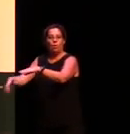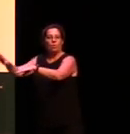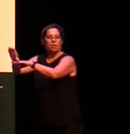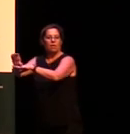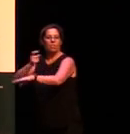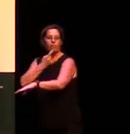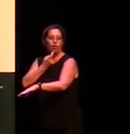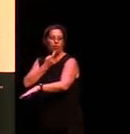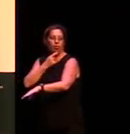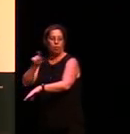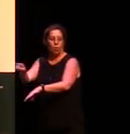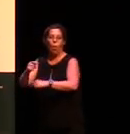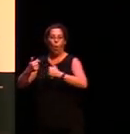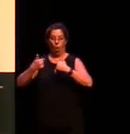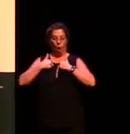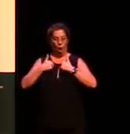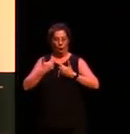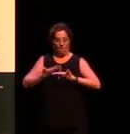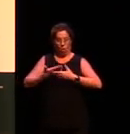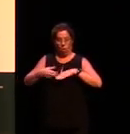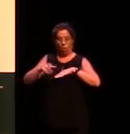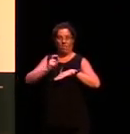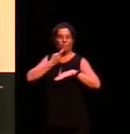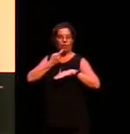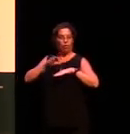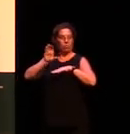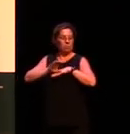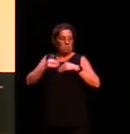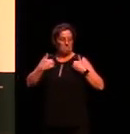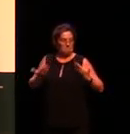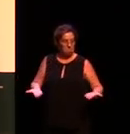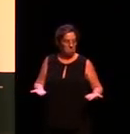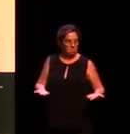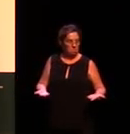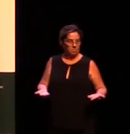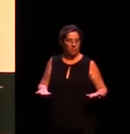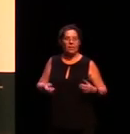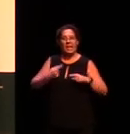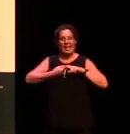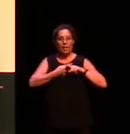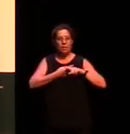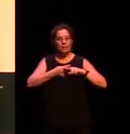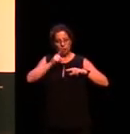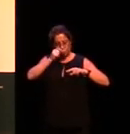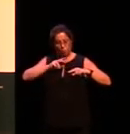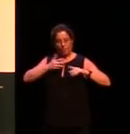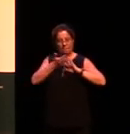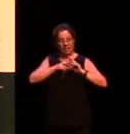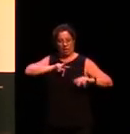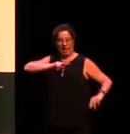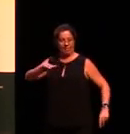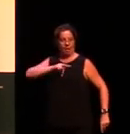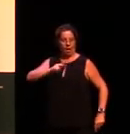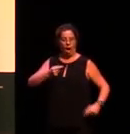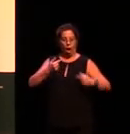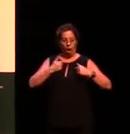it could be that Jabba Nunga is on the rock okay in English there's an ambiguity there is there an